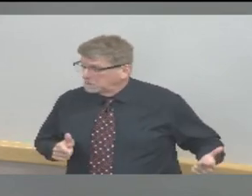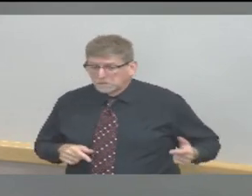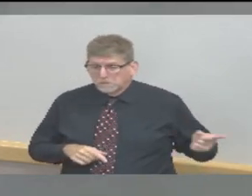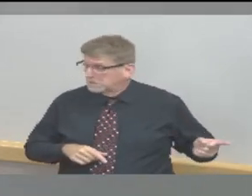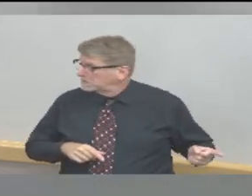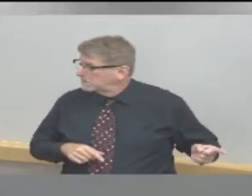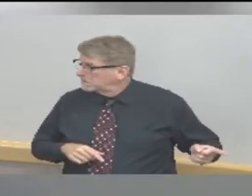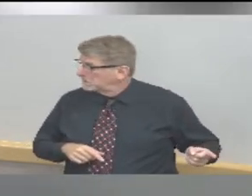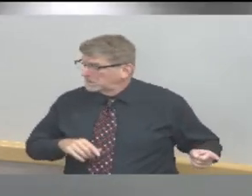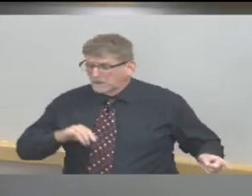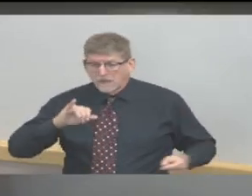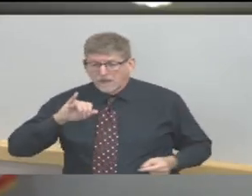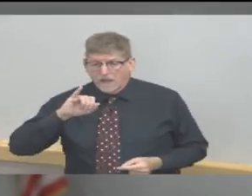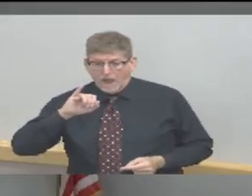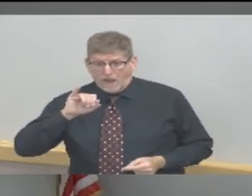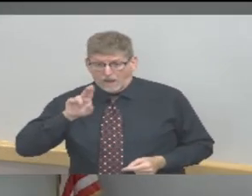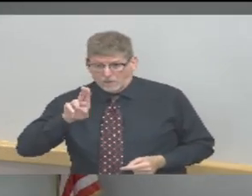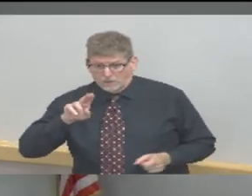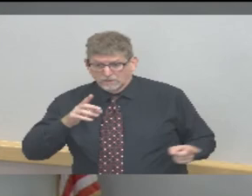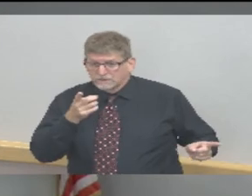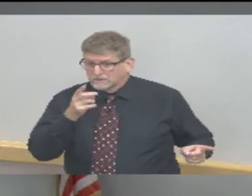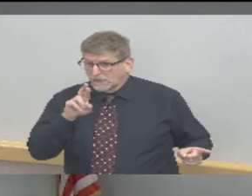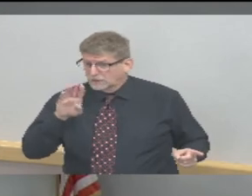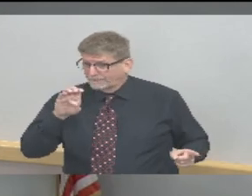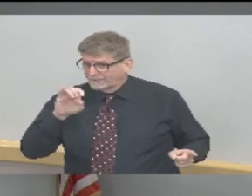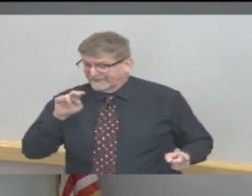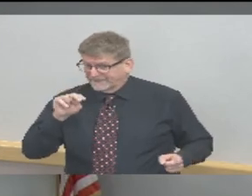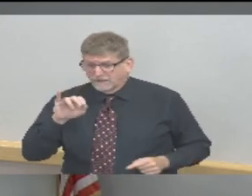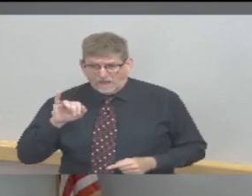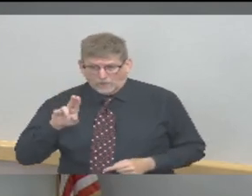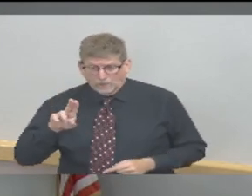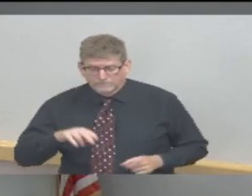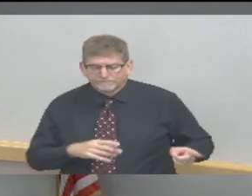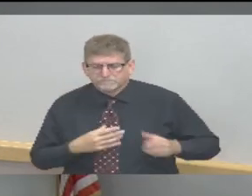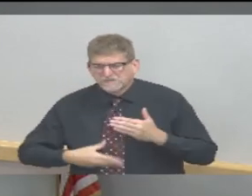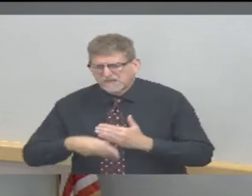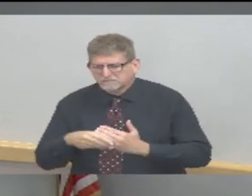so Jim being again from IU Health Arnett I'm the chief medical officer there